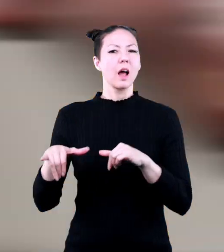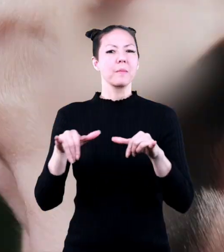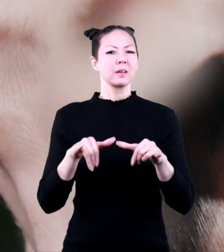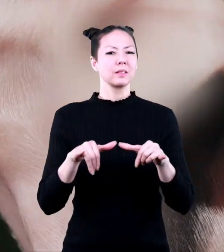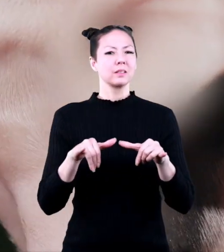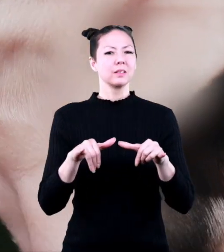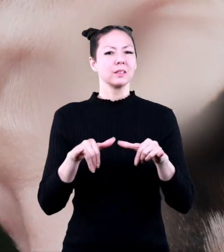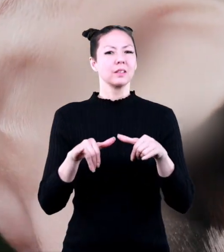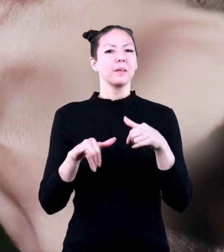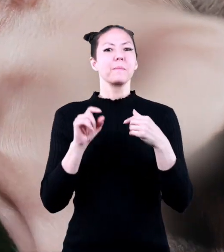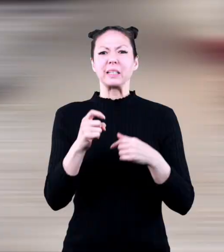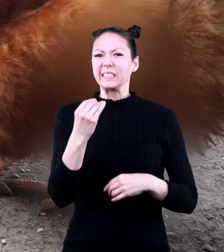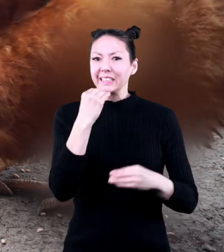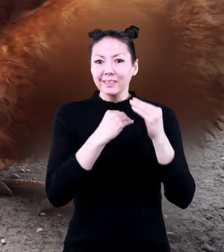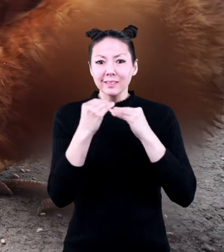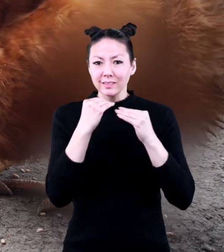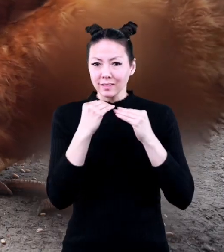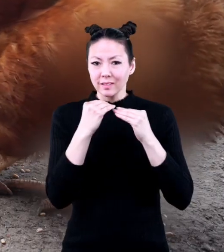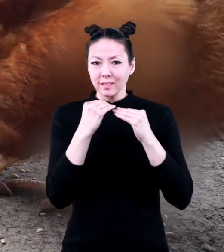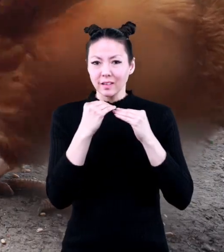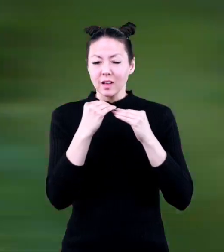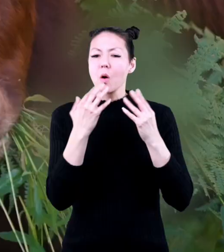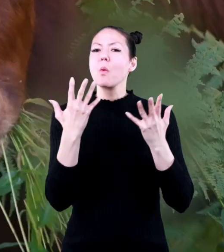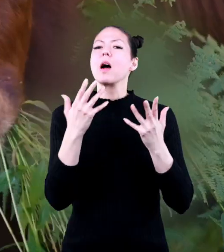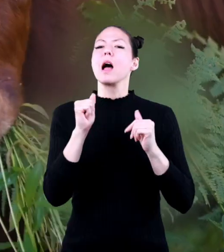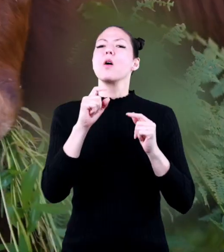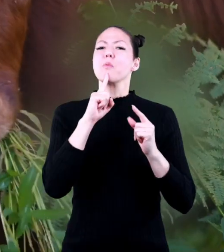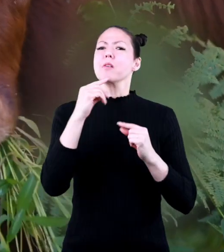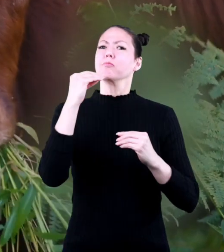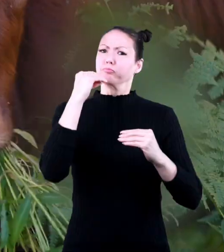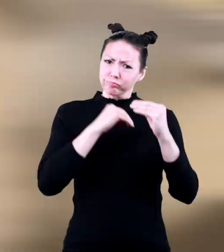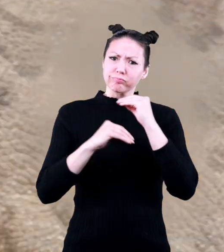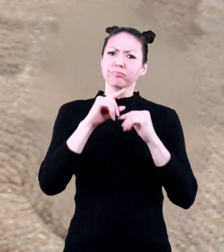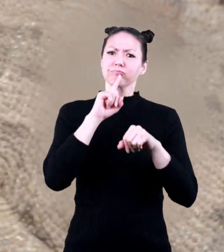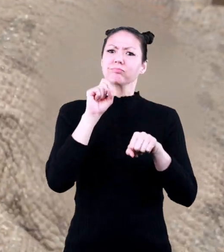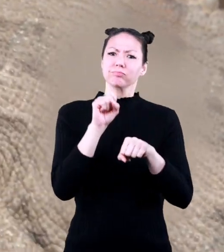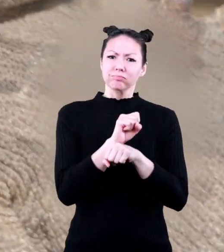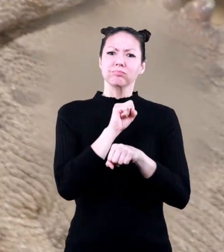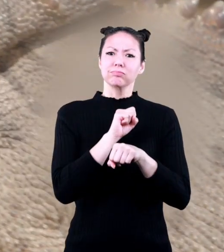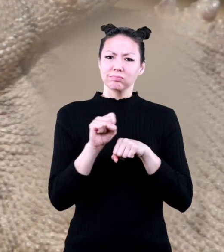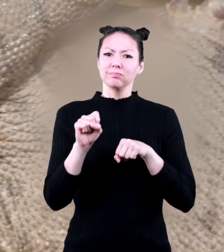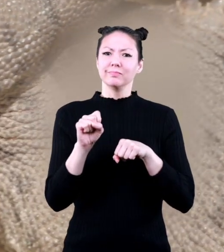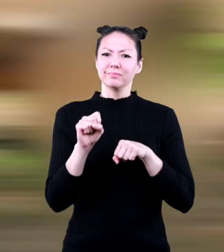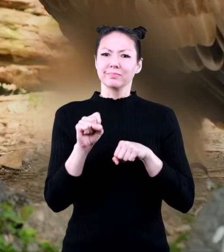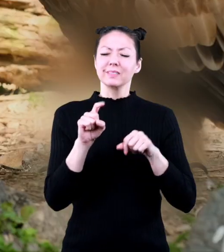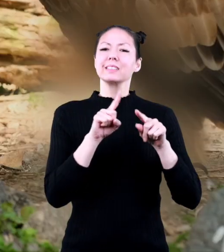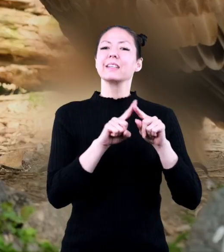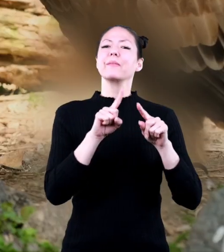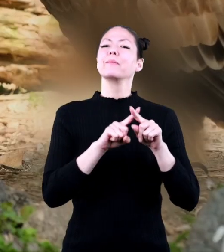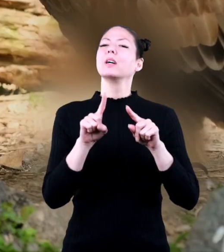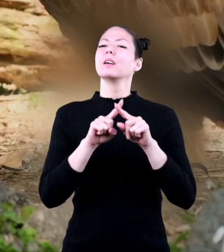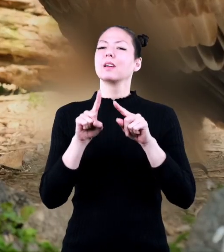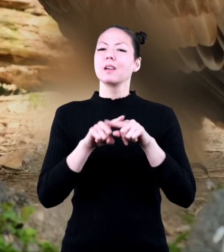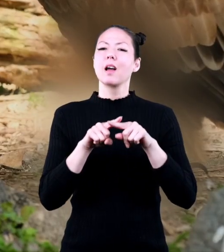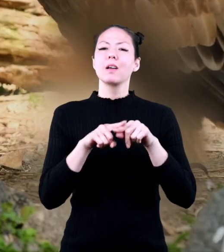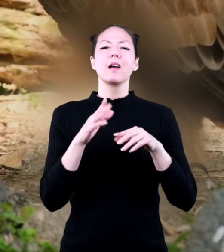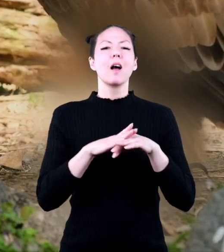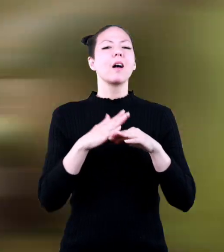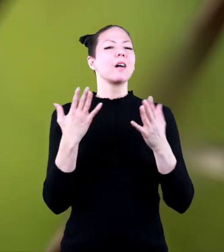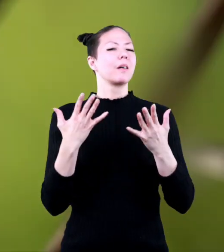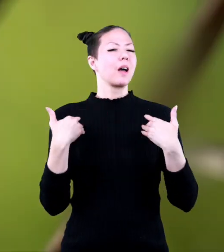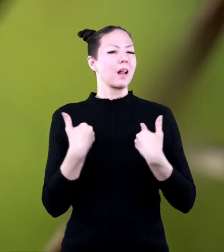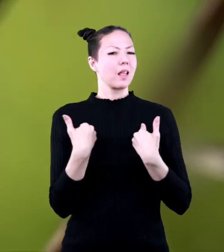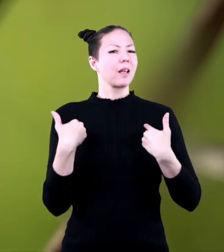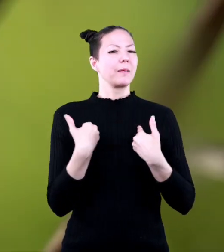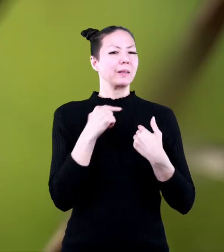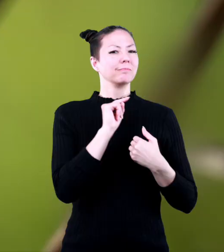thing in common. They must eat. But what animals eat can be totally different depending